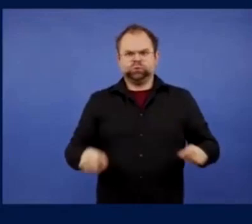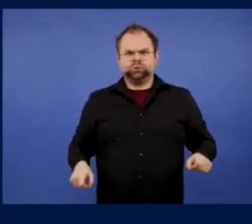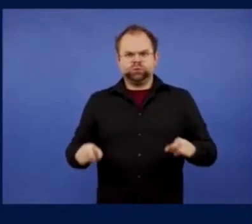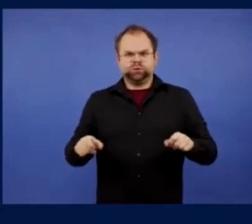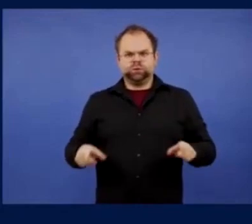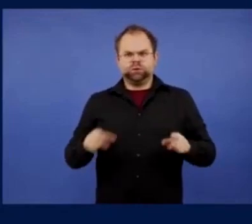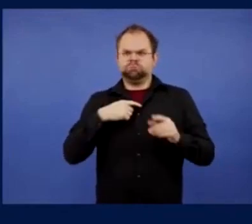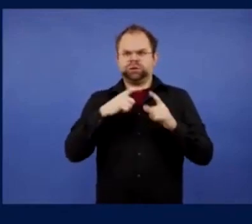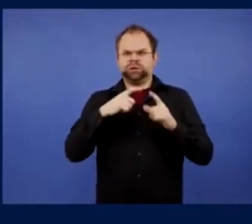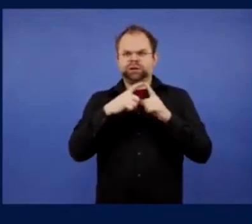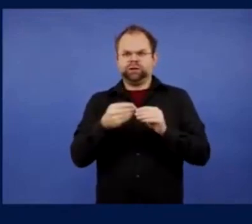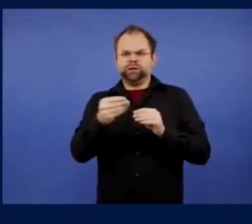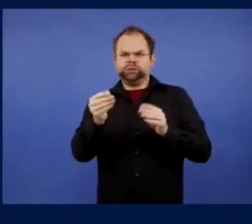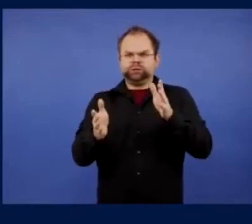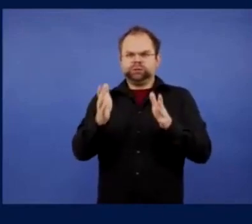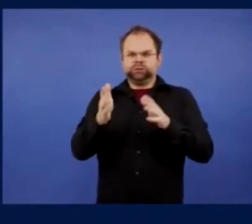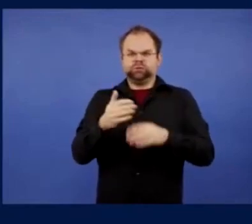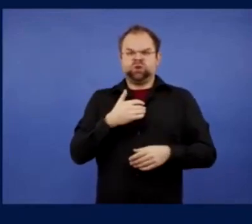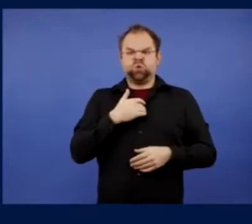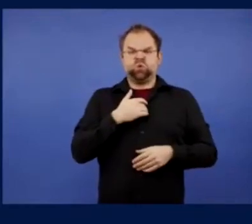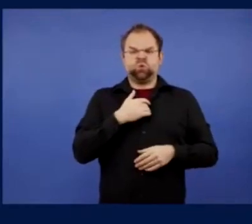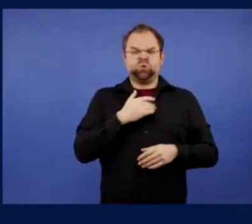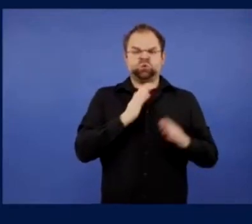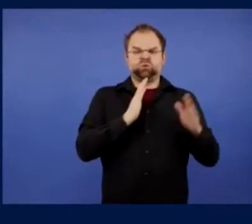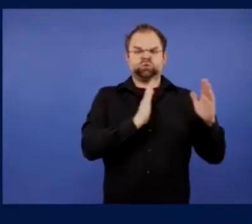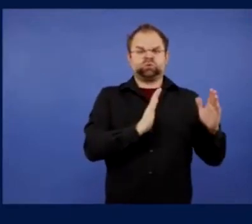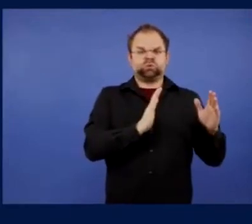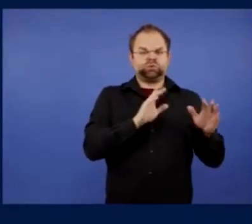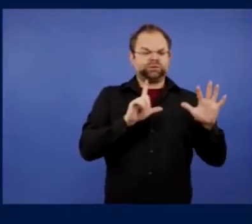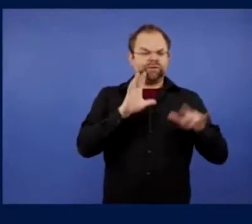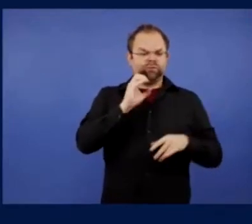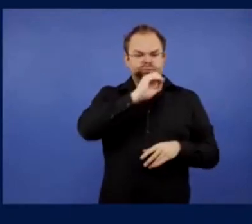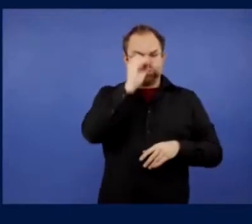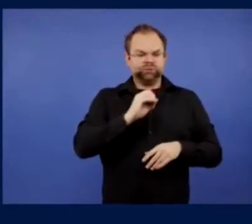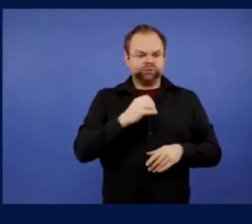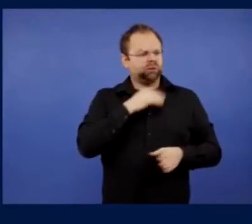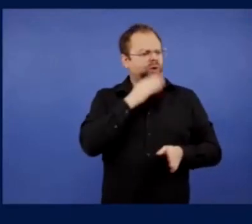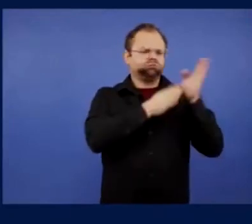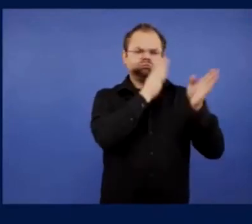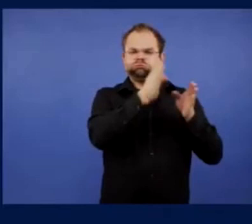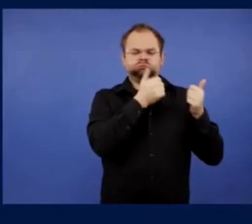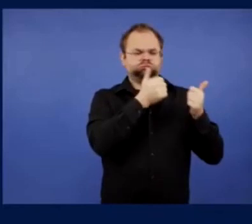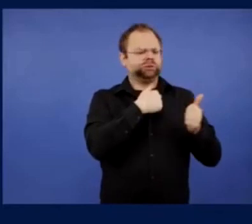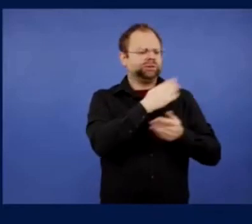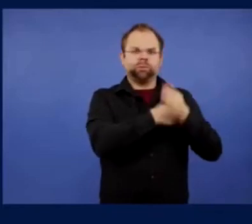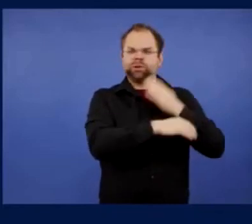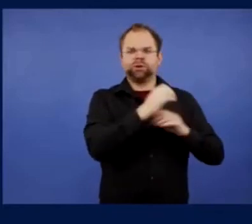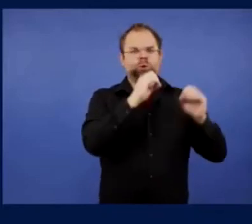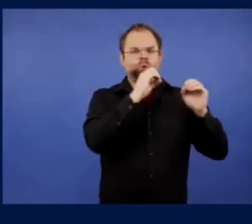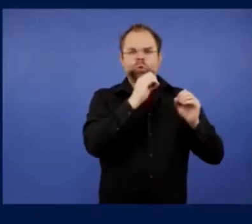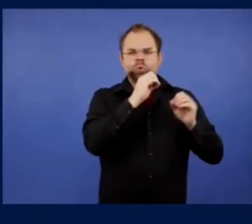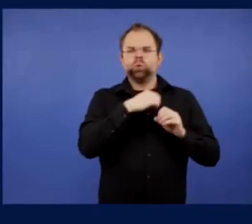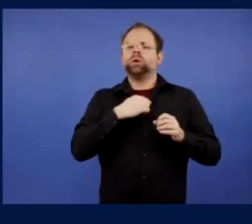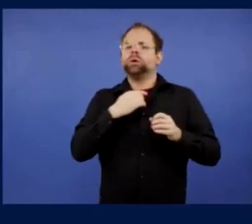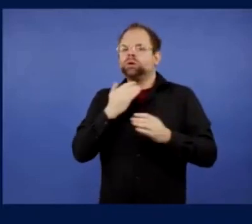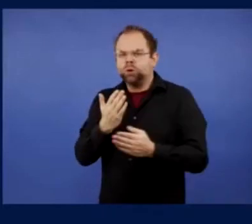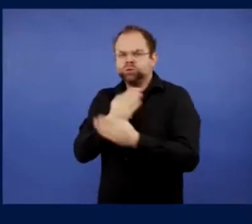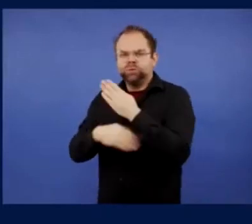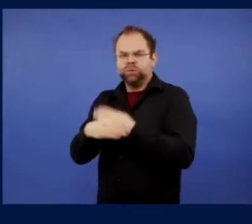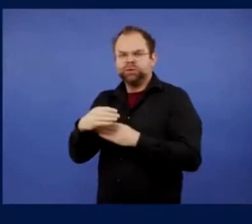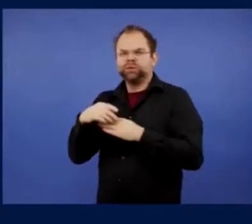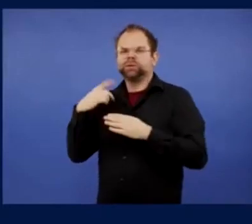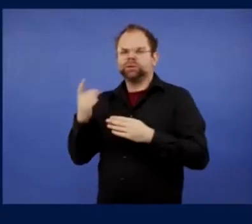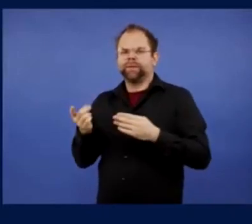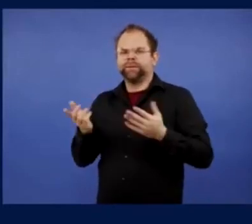You know, on that point, I mean, we've obviously, Arsenal and Liverpool have clashed in European competition only for once,